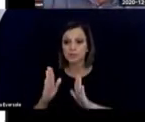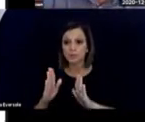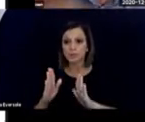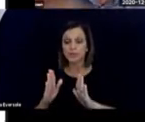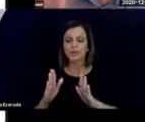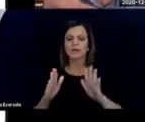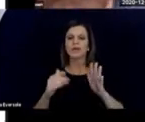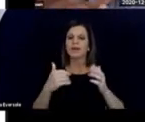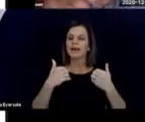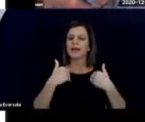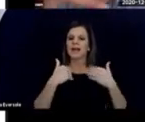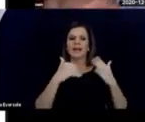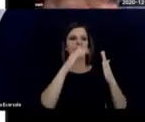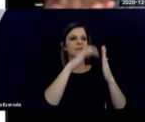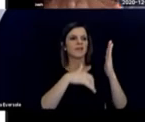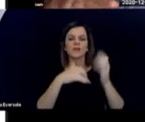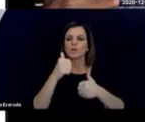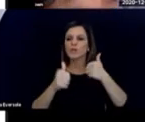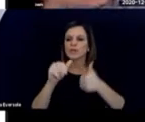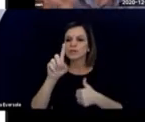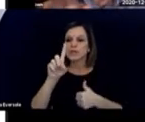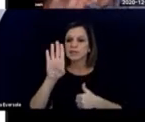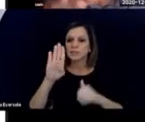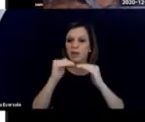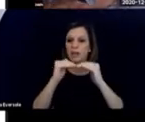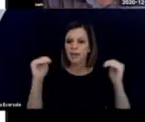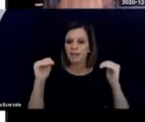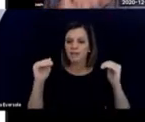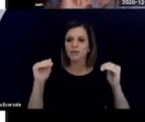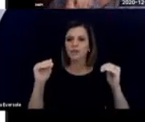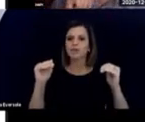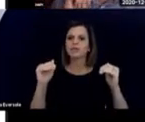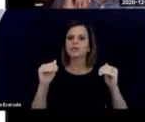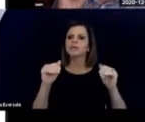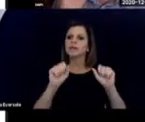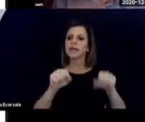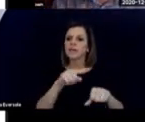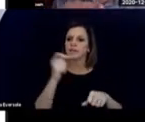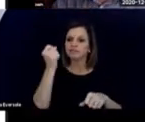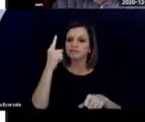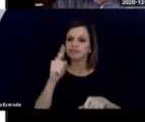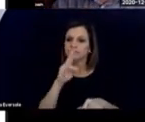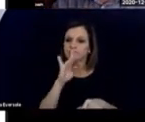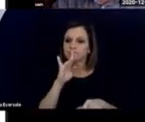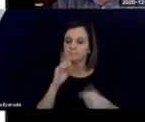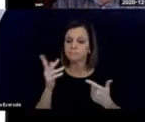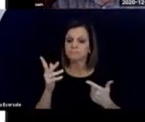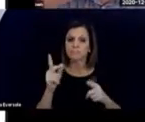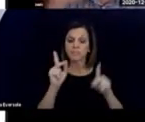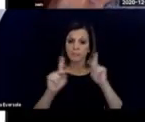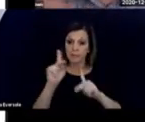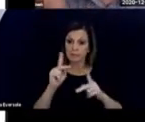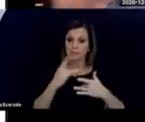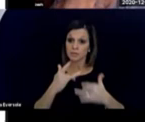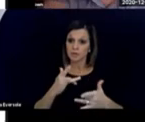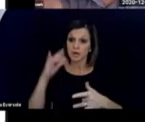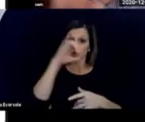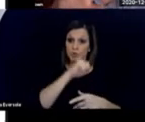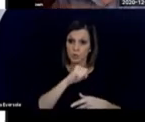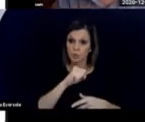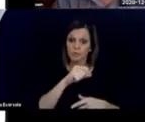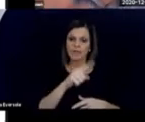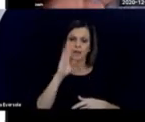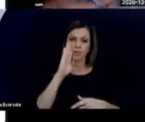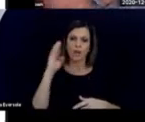at what decibel level are they hearing intelligible speech. And people then assume that they will always be